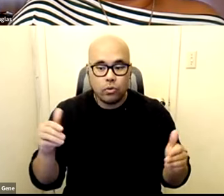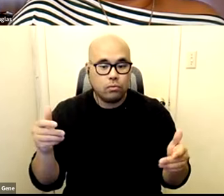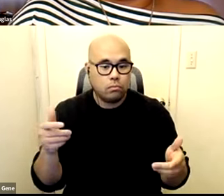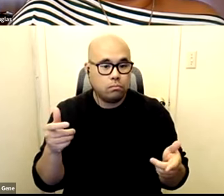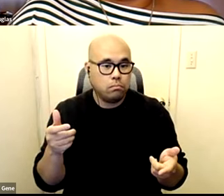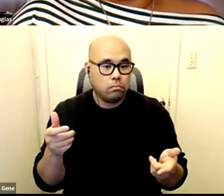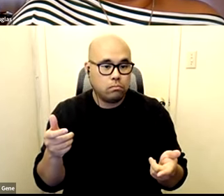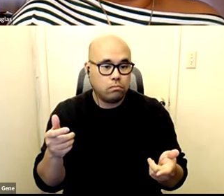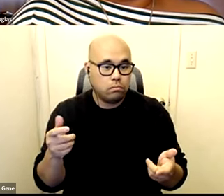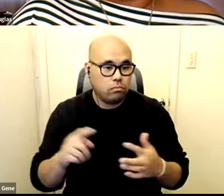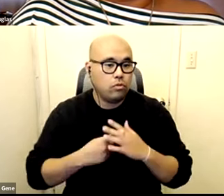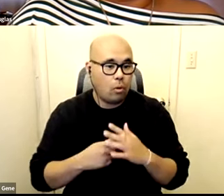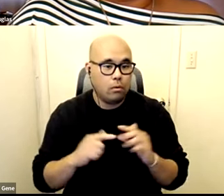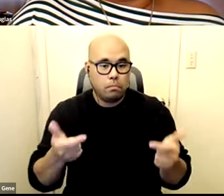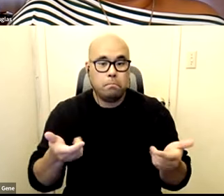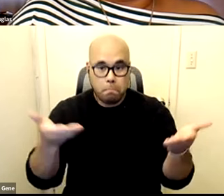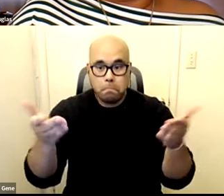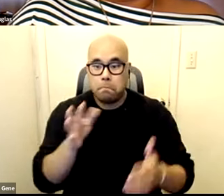first, I'll tee it up to y'all.